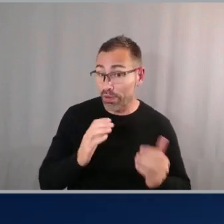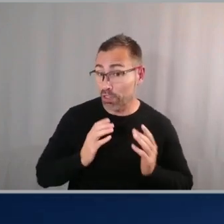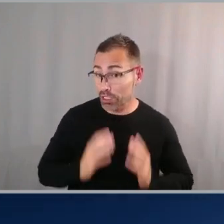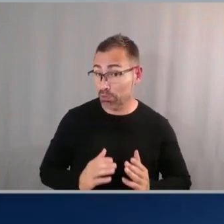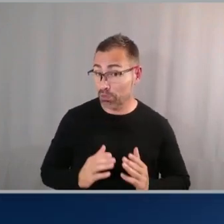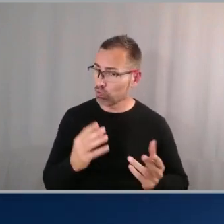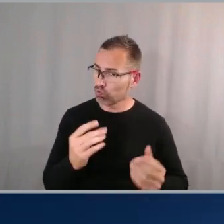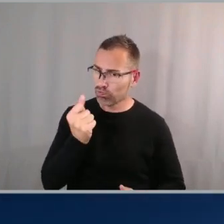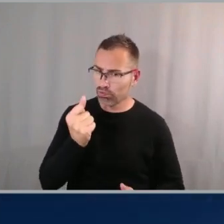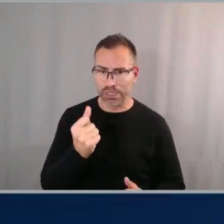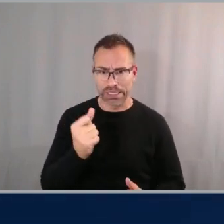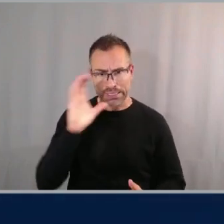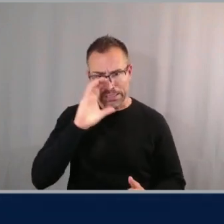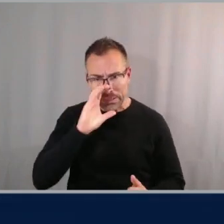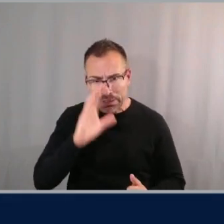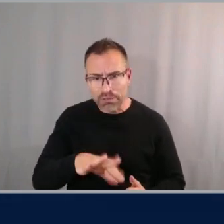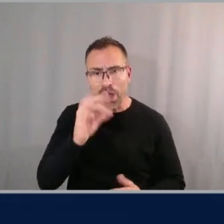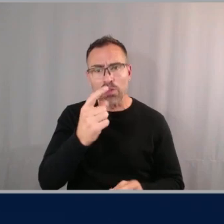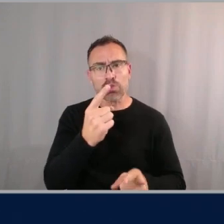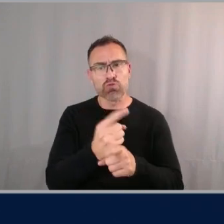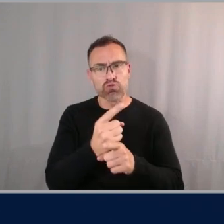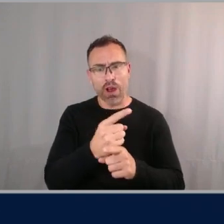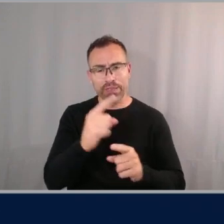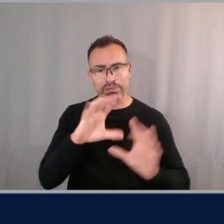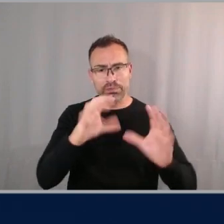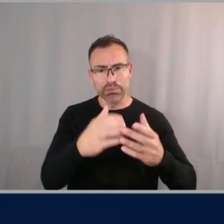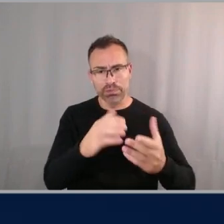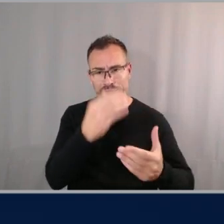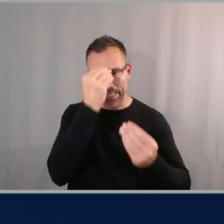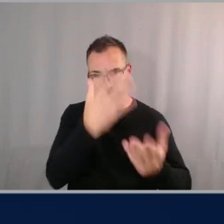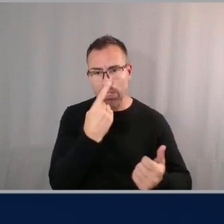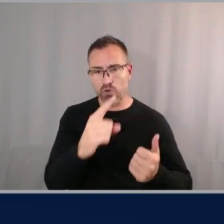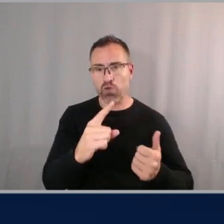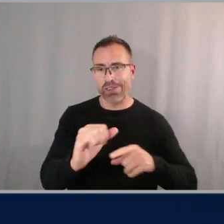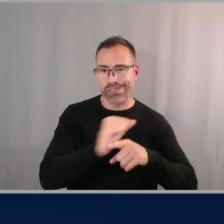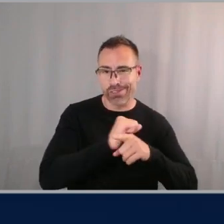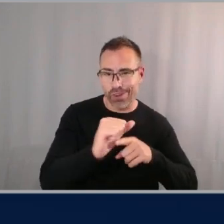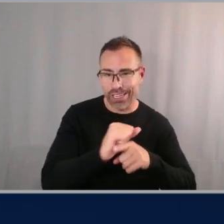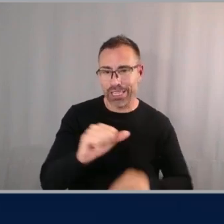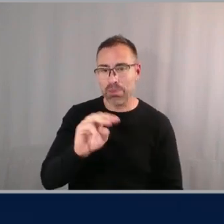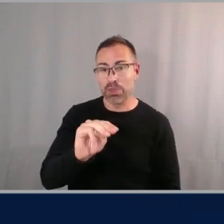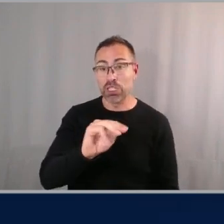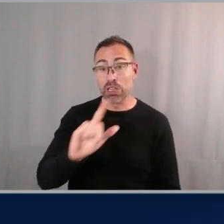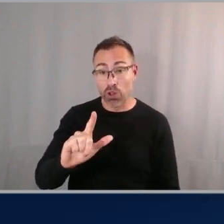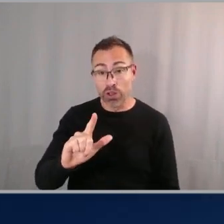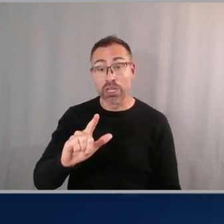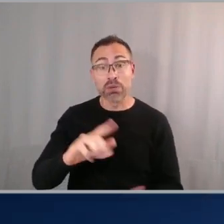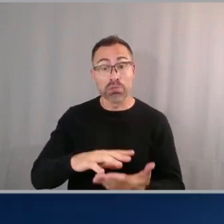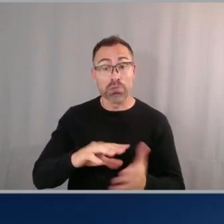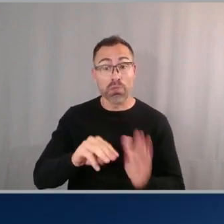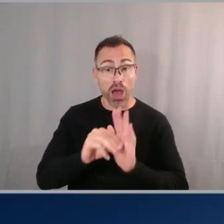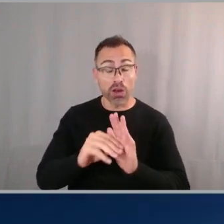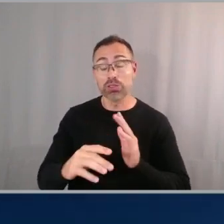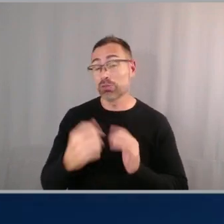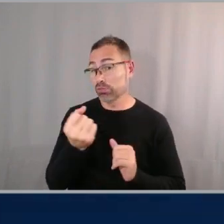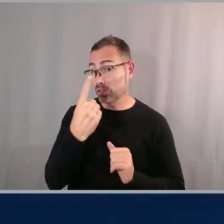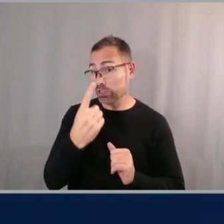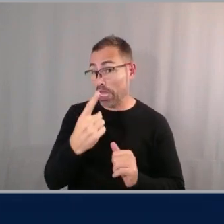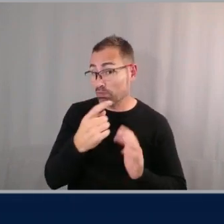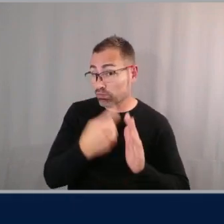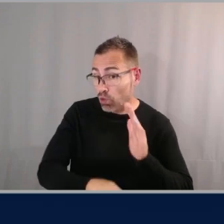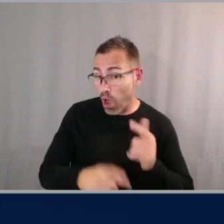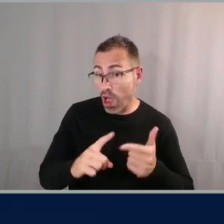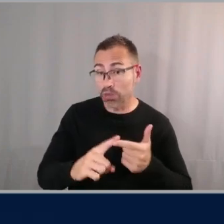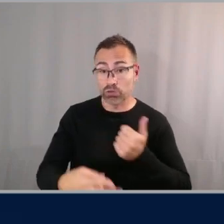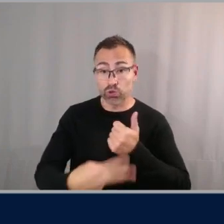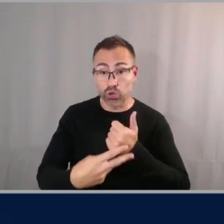they can use to train their machine learning models just understand the cost their storage and also an easy way for you to